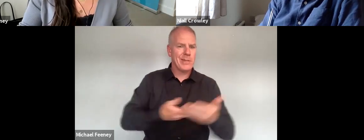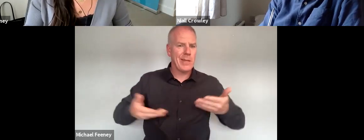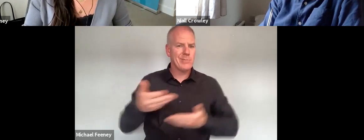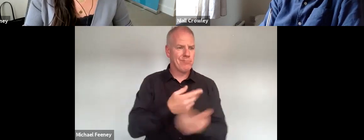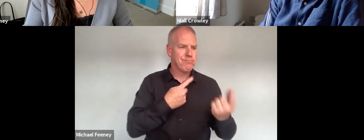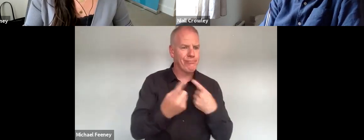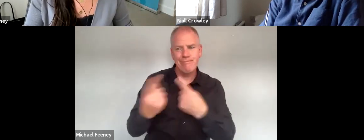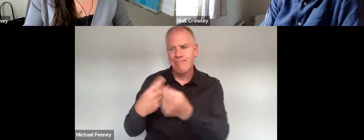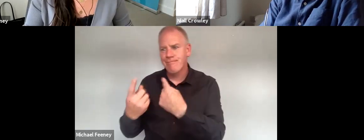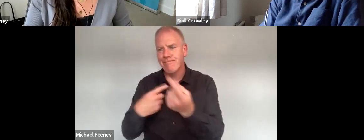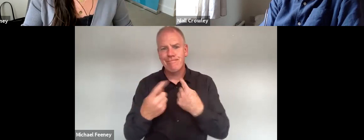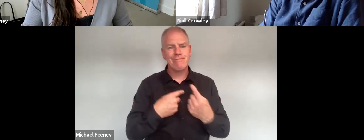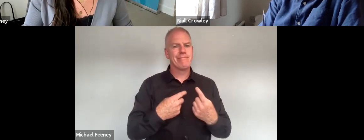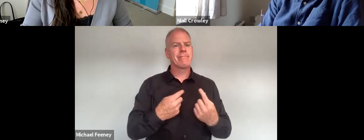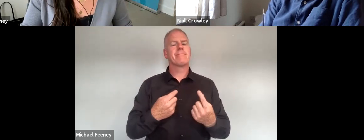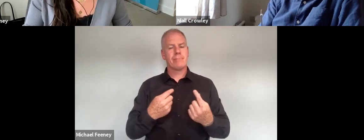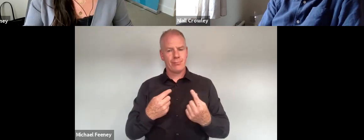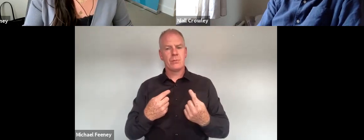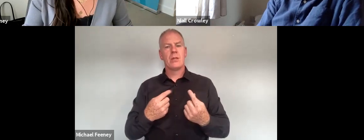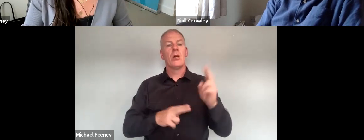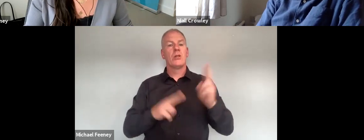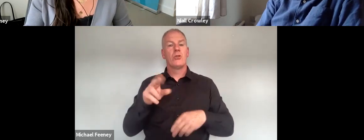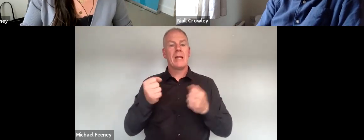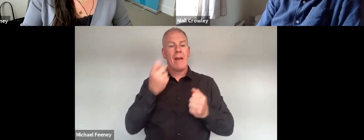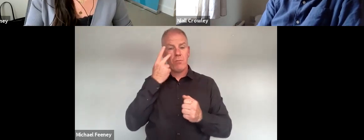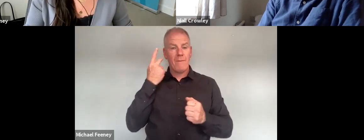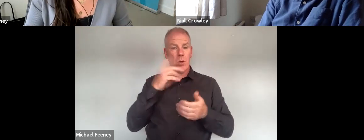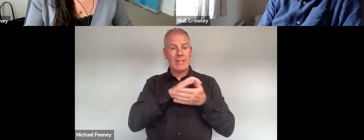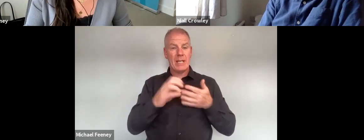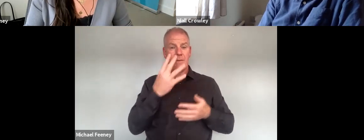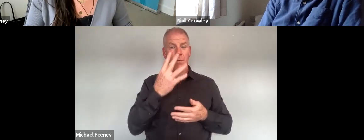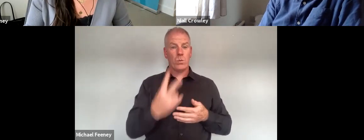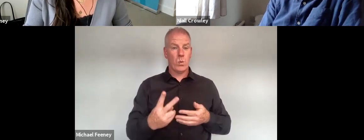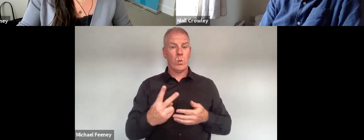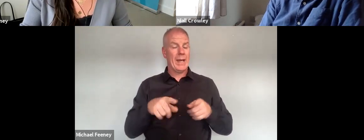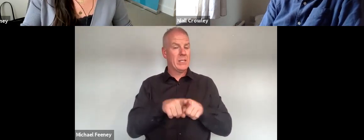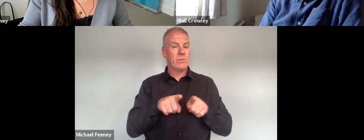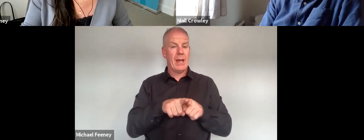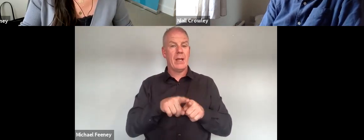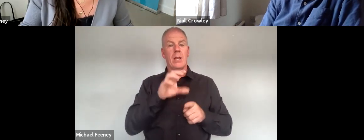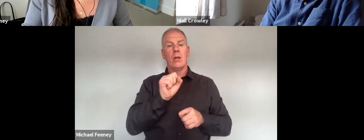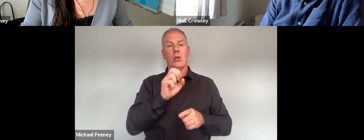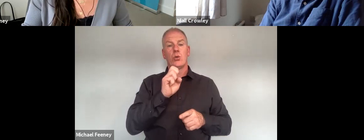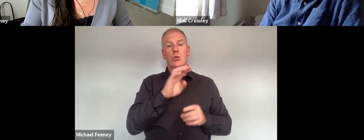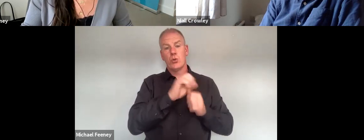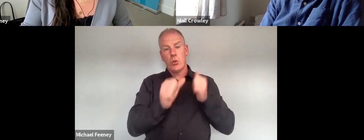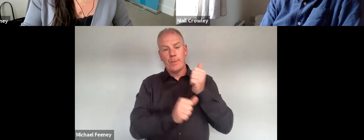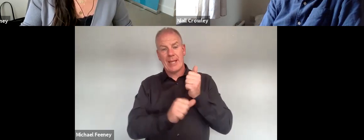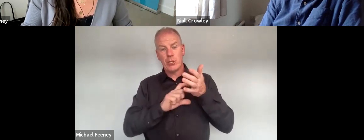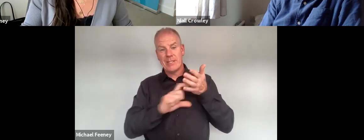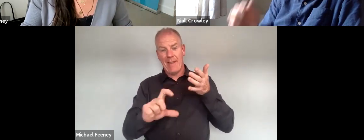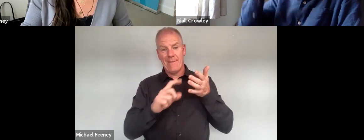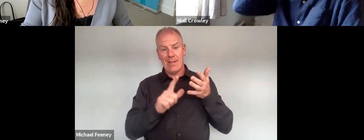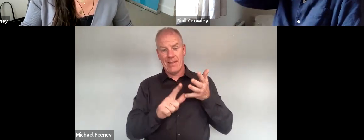in time as well there should be a review of section 42 under section 42 subsection 7 and that will